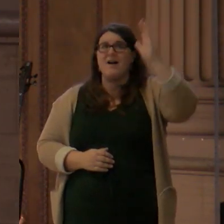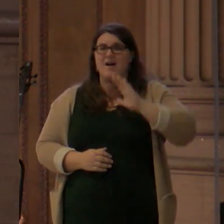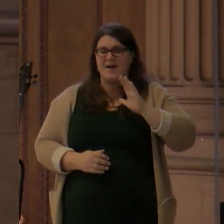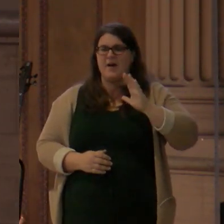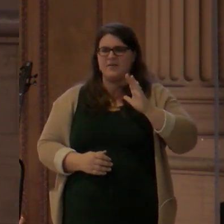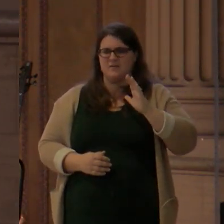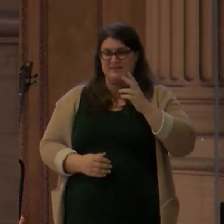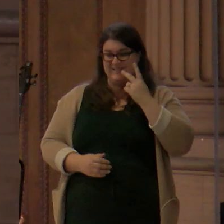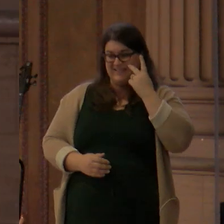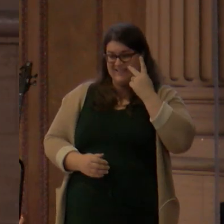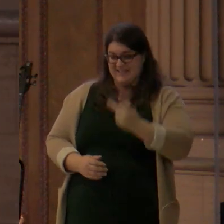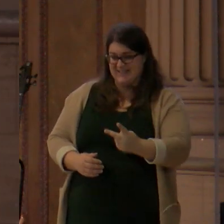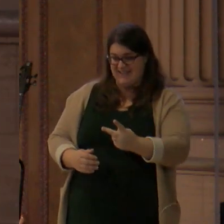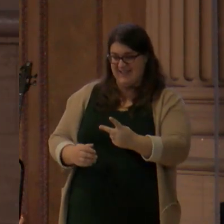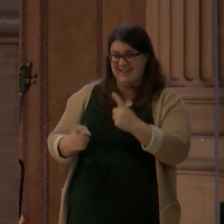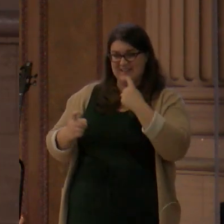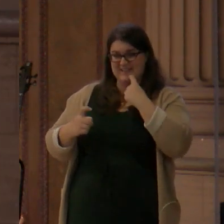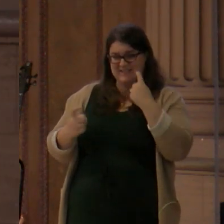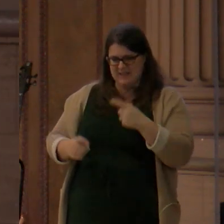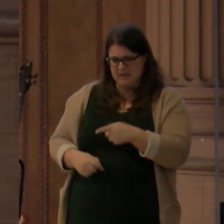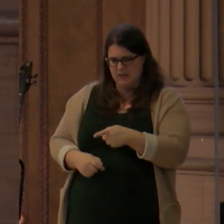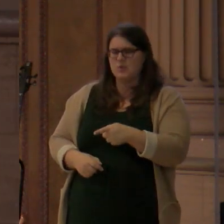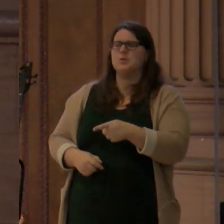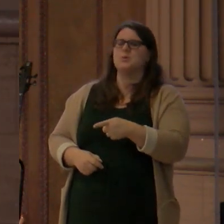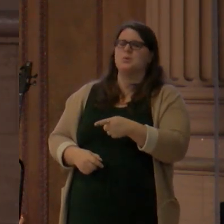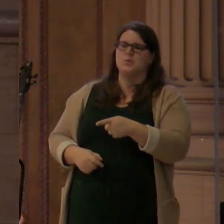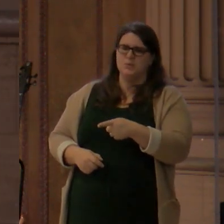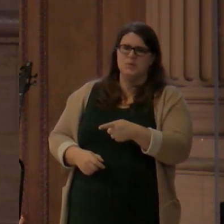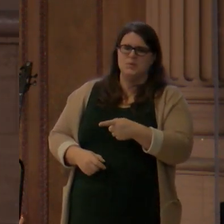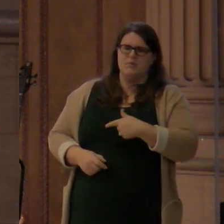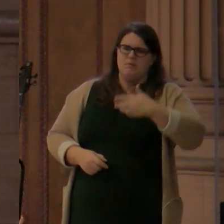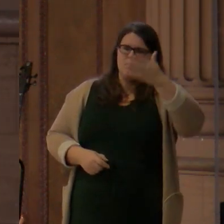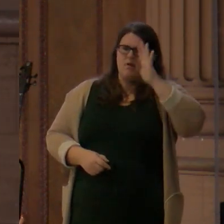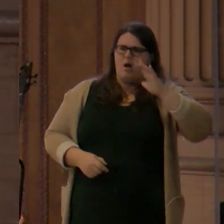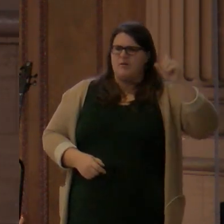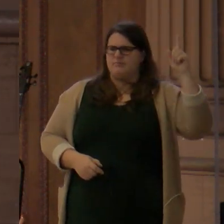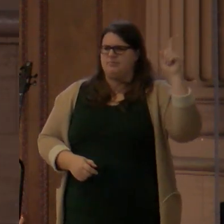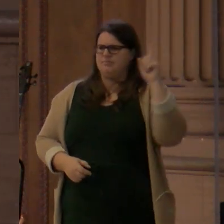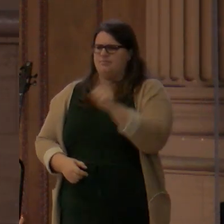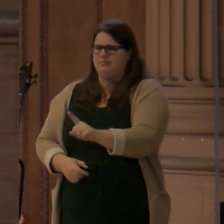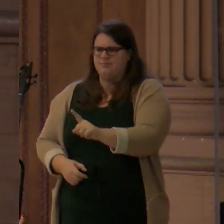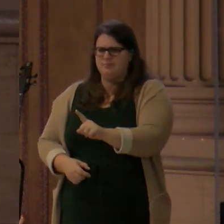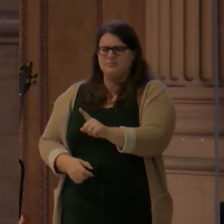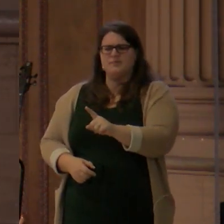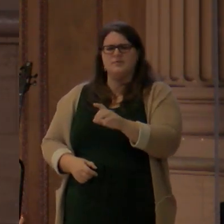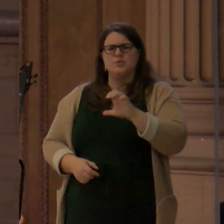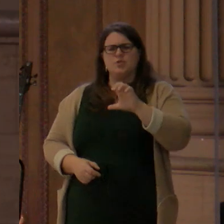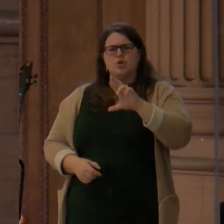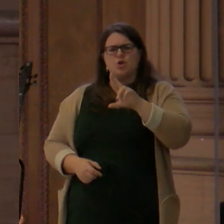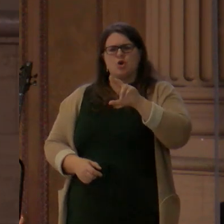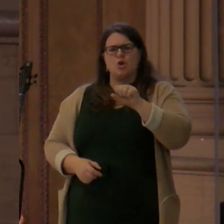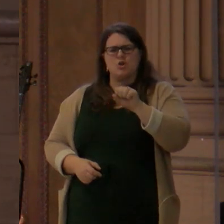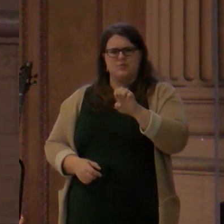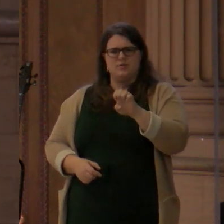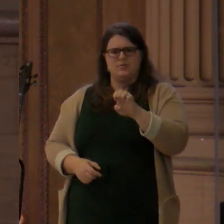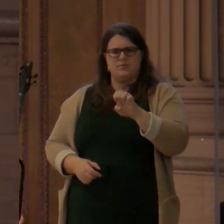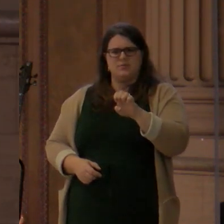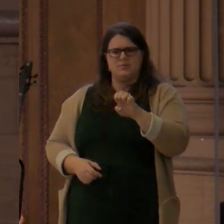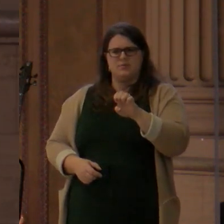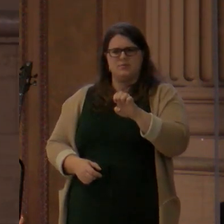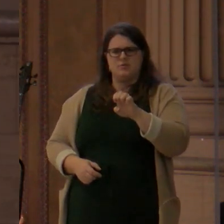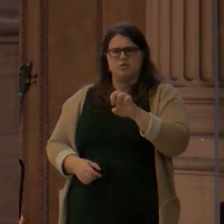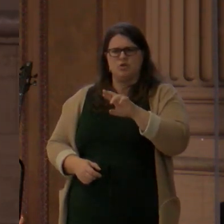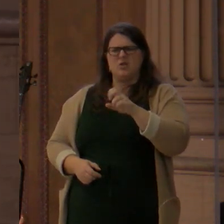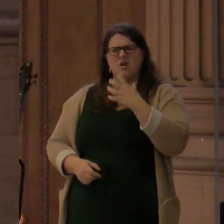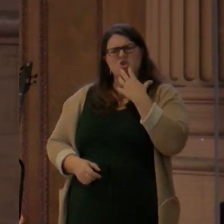And the first curse is on Satan. The first part of the curse there in verse 14. And in reality,